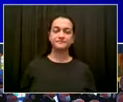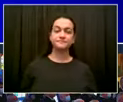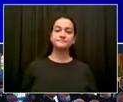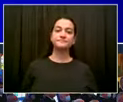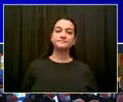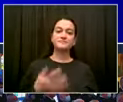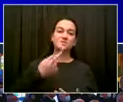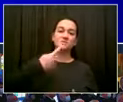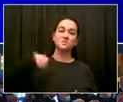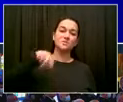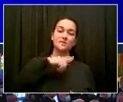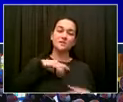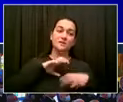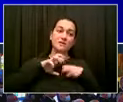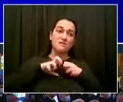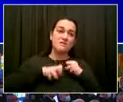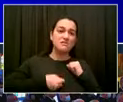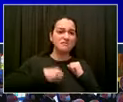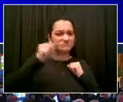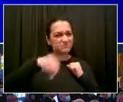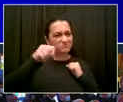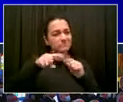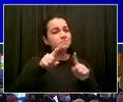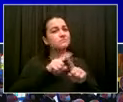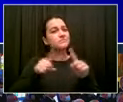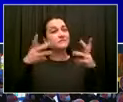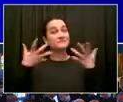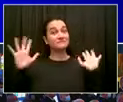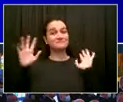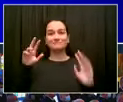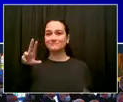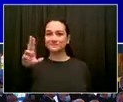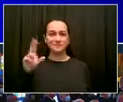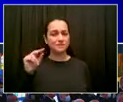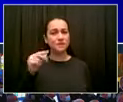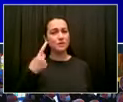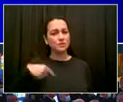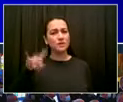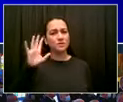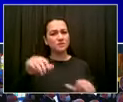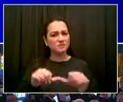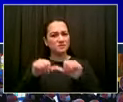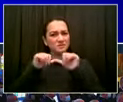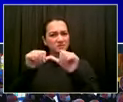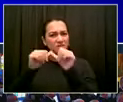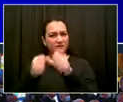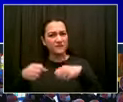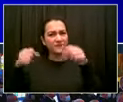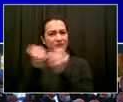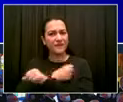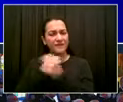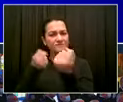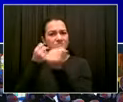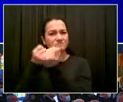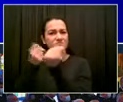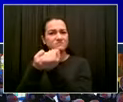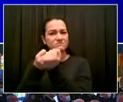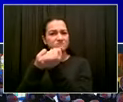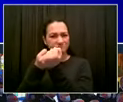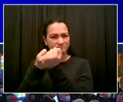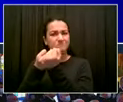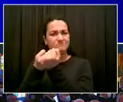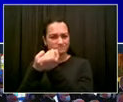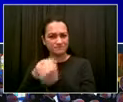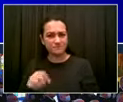took his life, which is driving while intoxicated, reckless driving, dangerous driving. We can do something